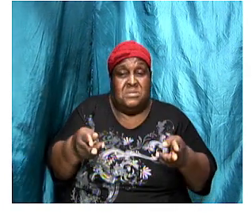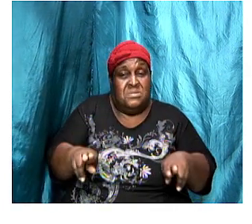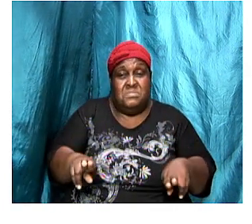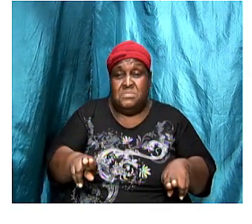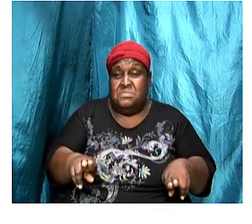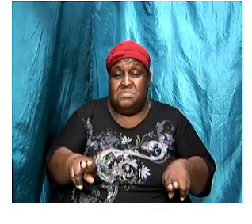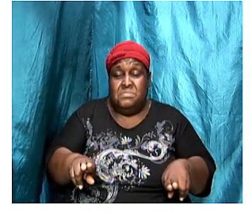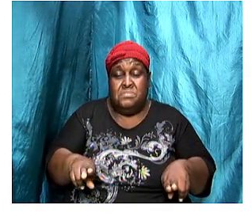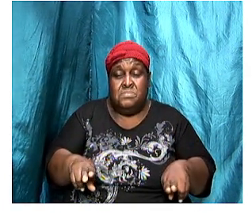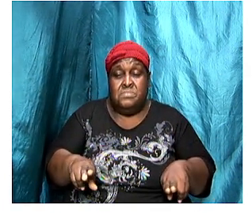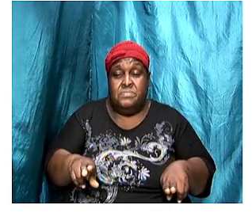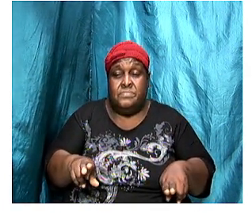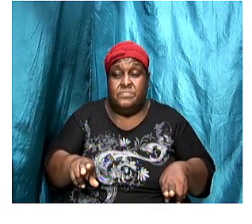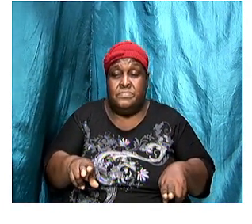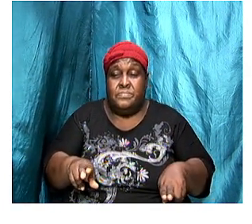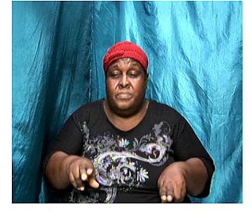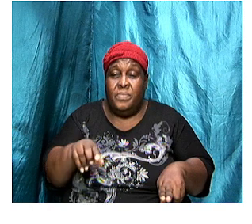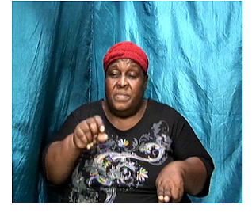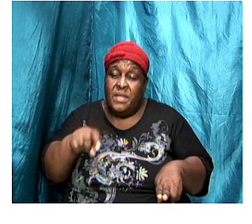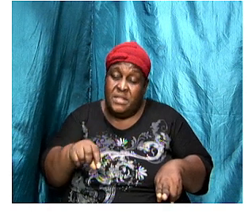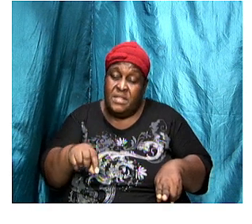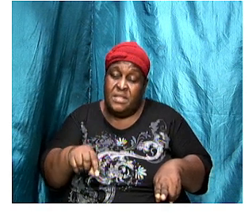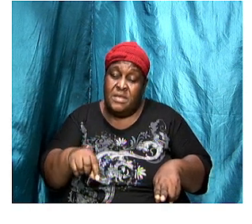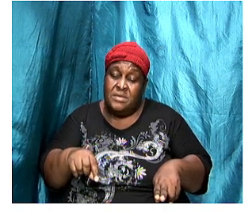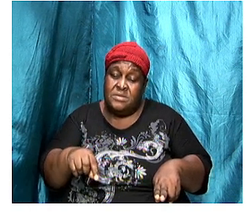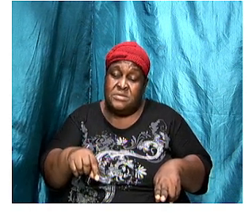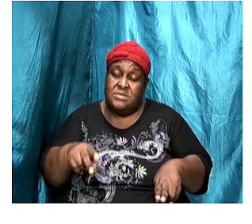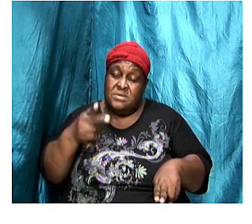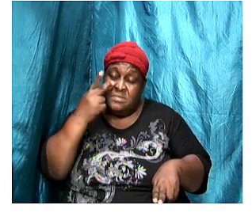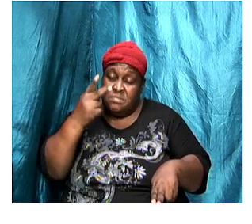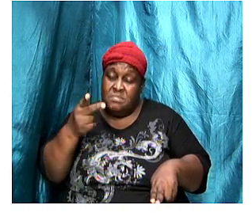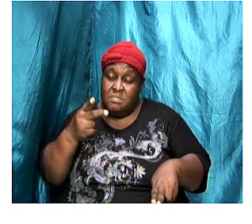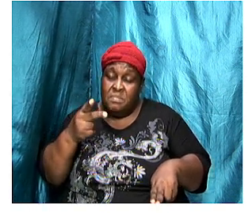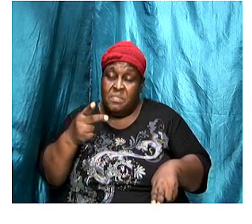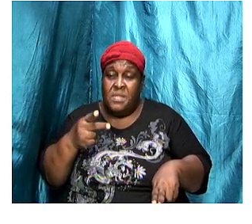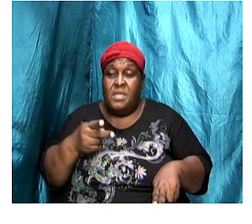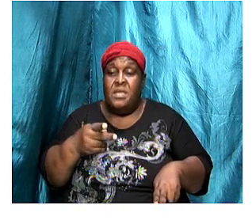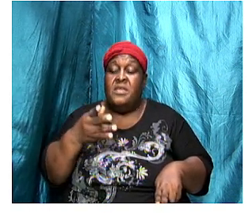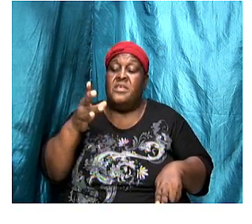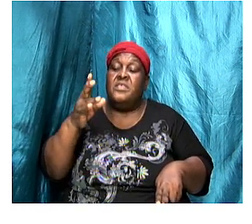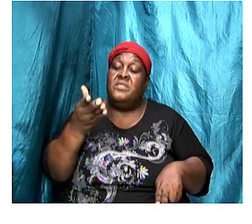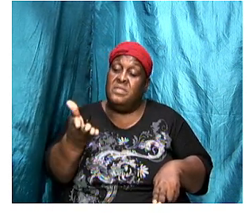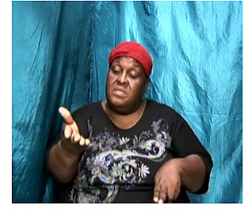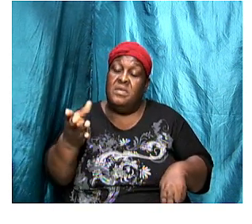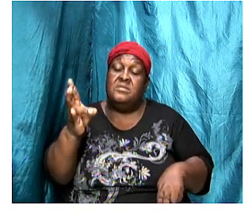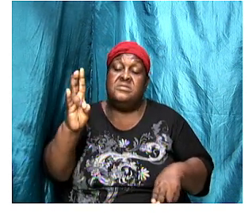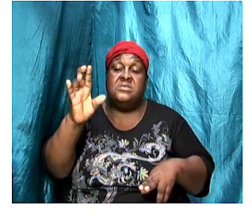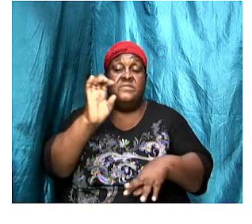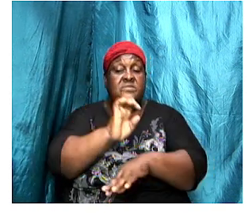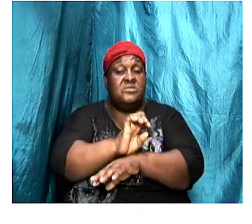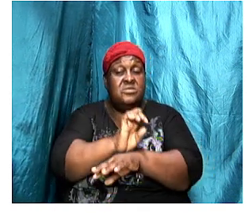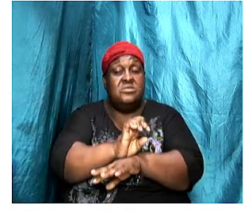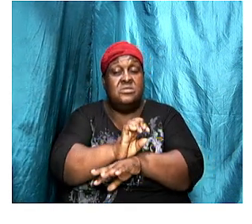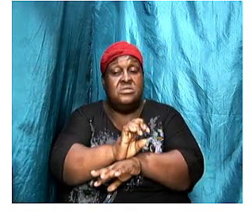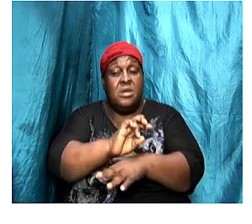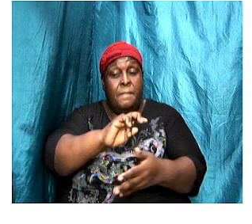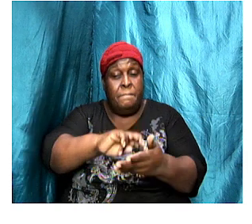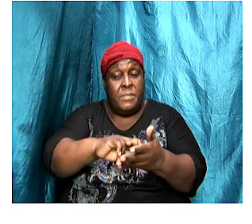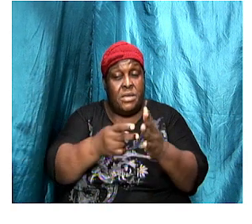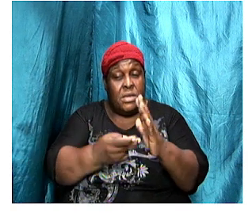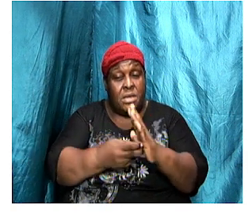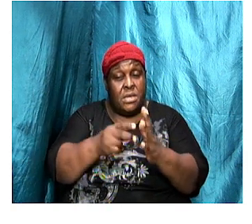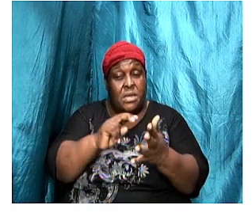in this prophetic view is that these seven churches represents